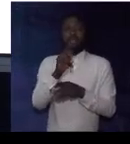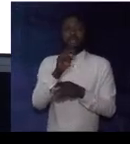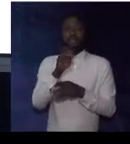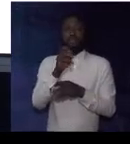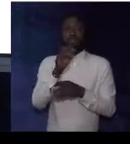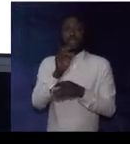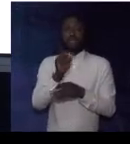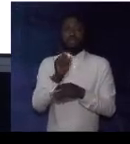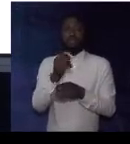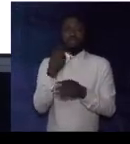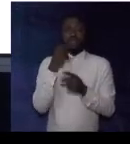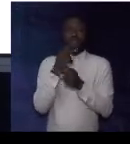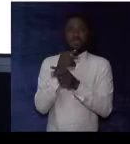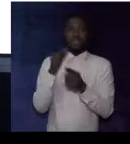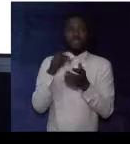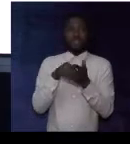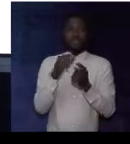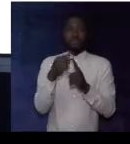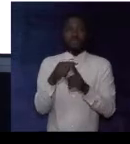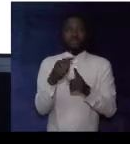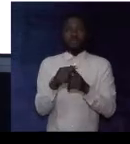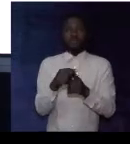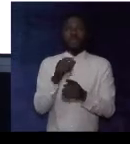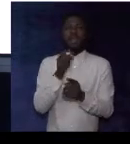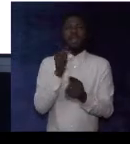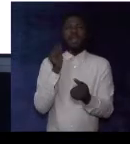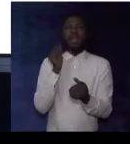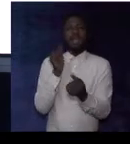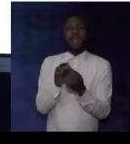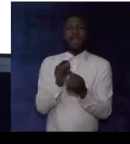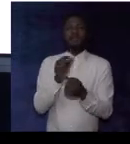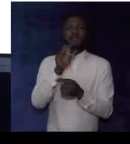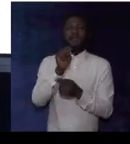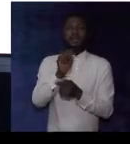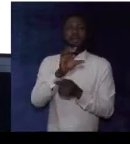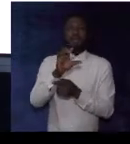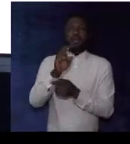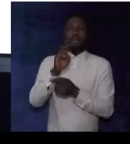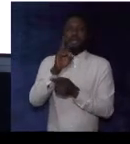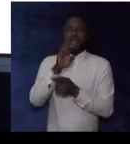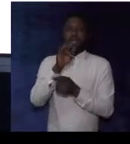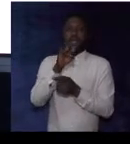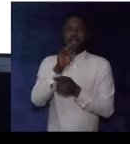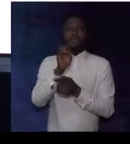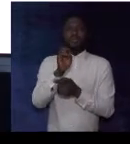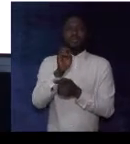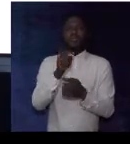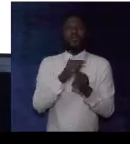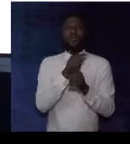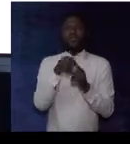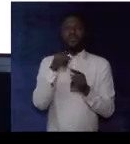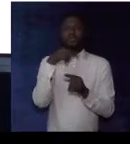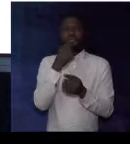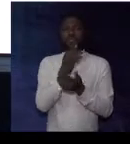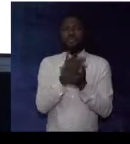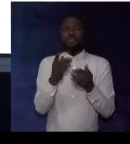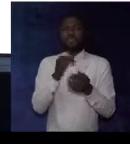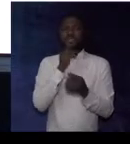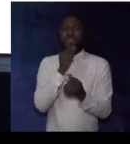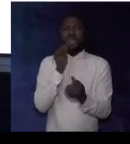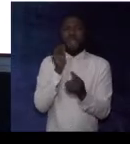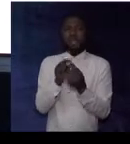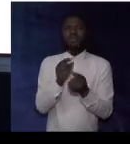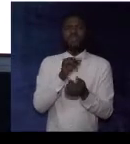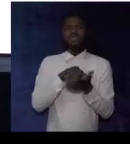Look at this word. It is pronounced as accurate. Accurate. When you say something is